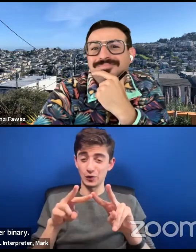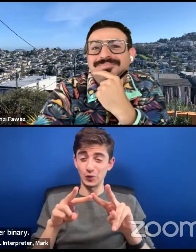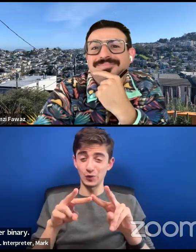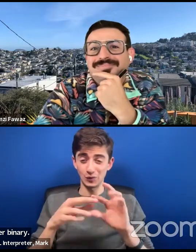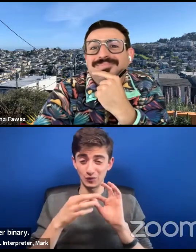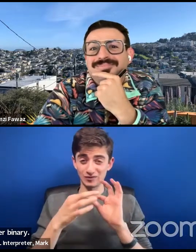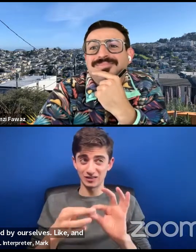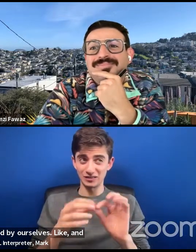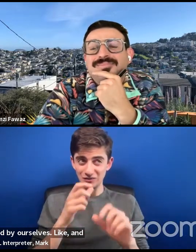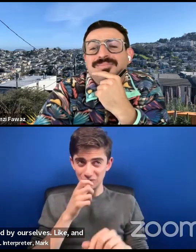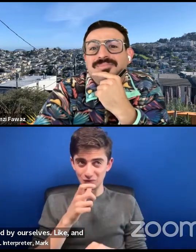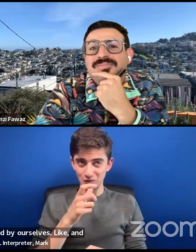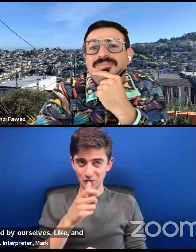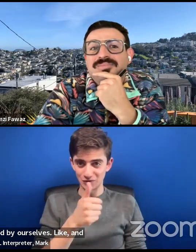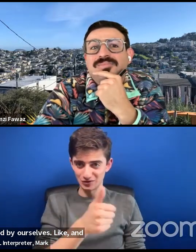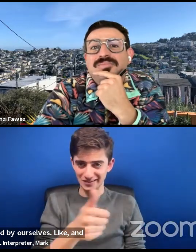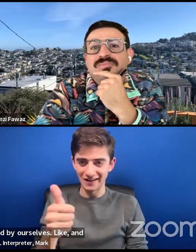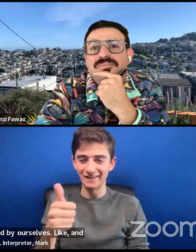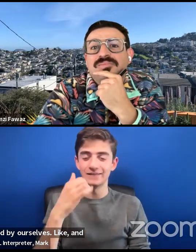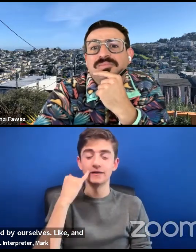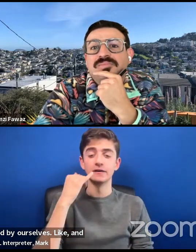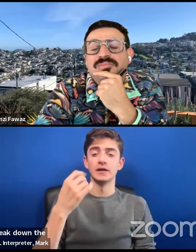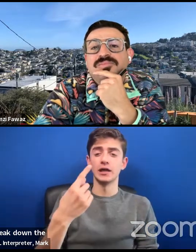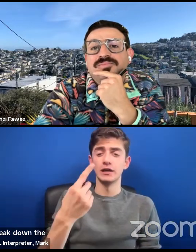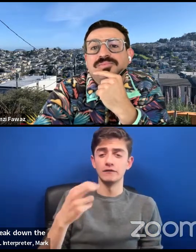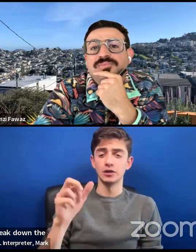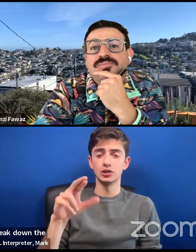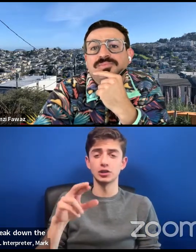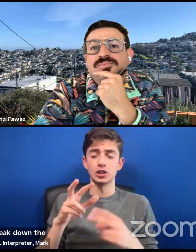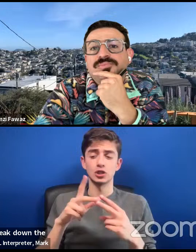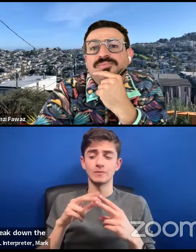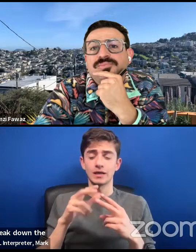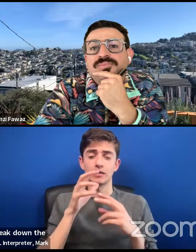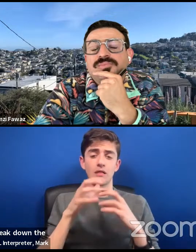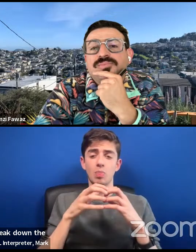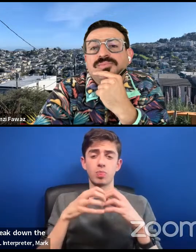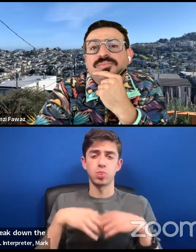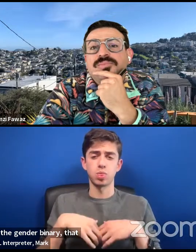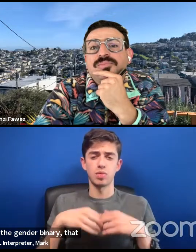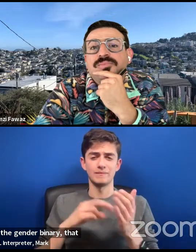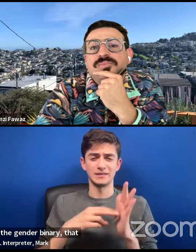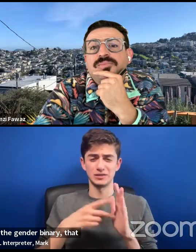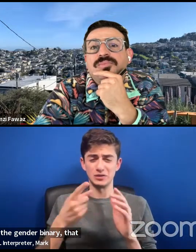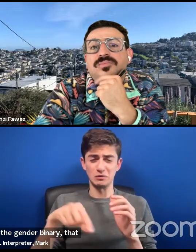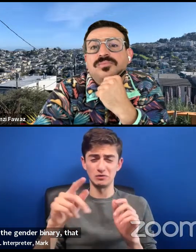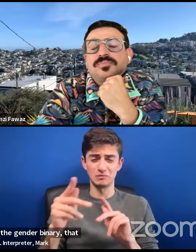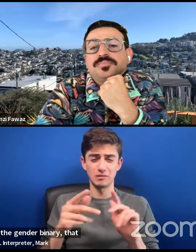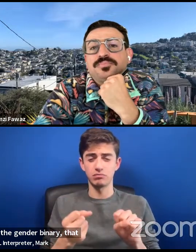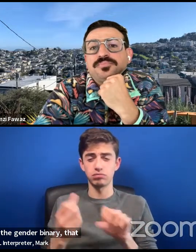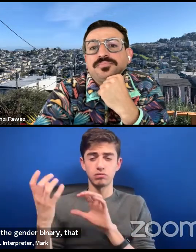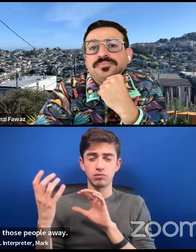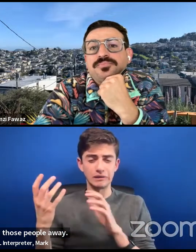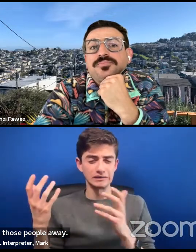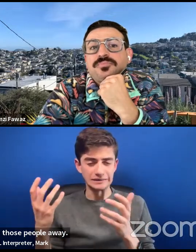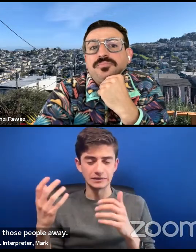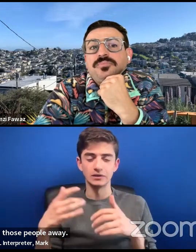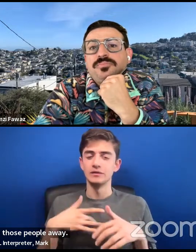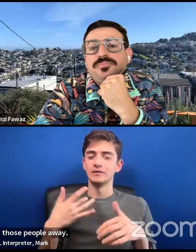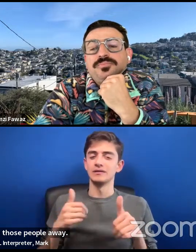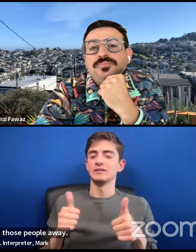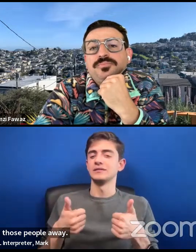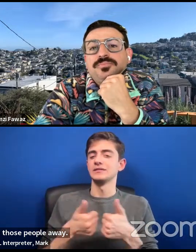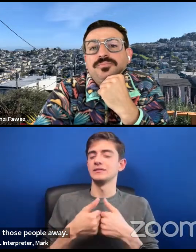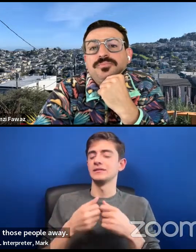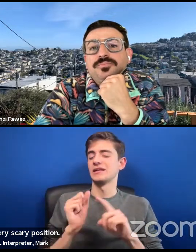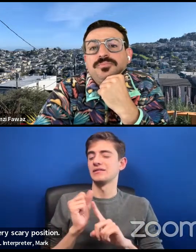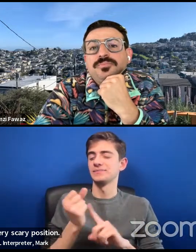and if like, if we don't break down the gender binary, that means, oh, we'll just throw those people away. So I just feel like it's a very scary position where some people kind of take